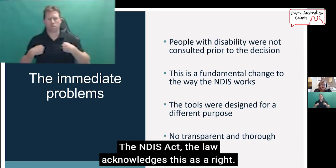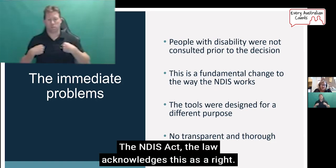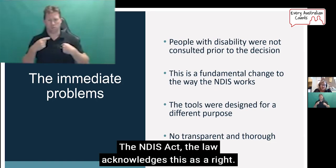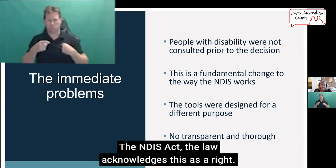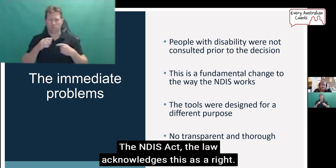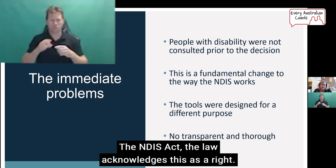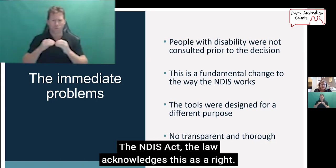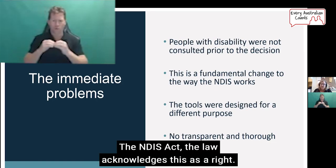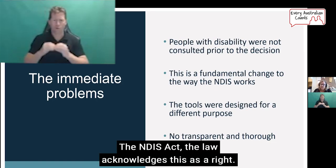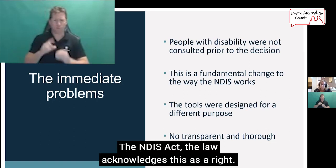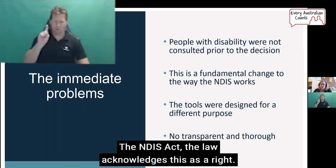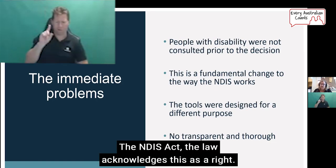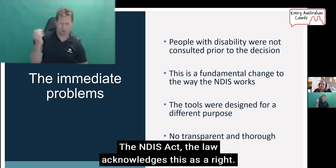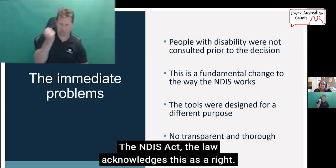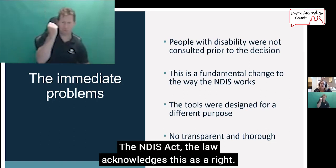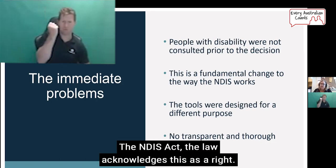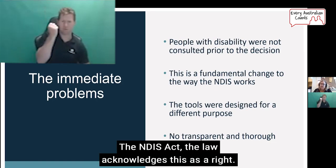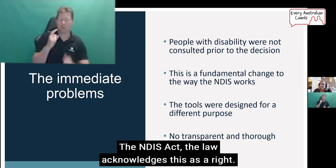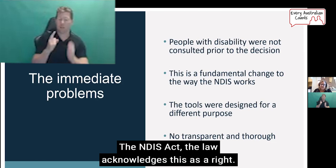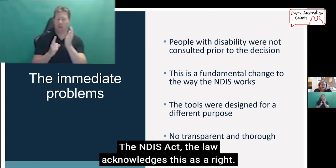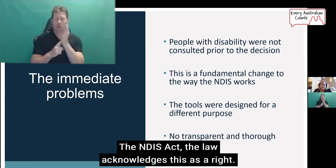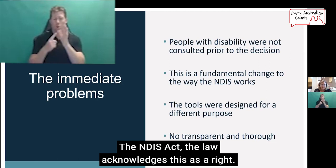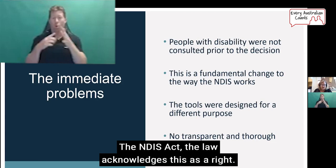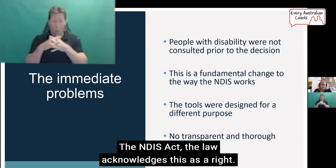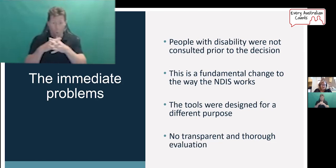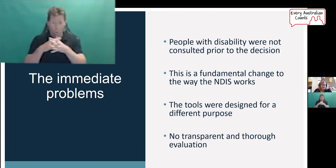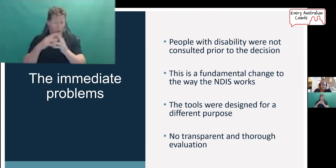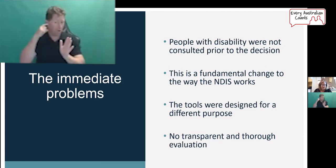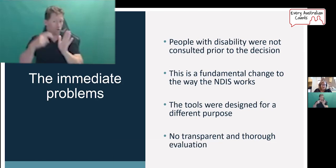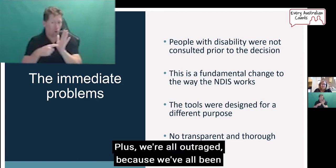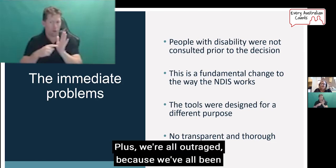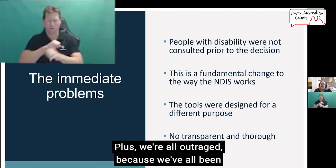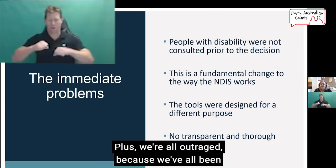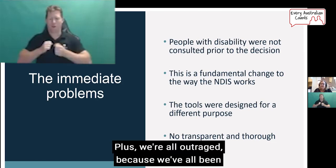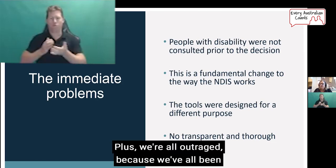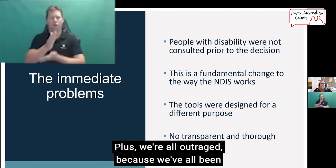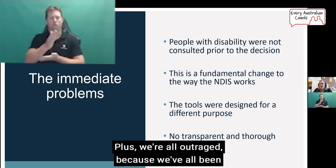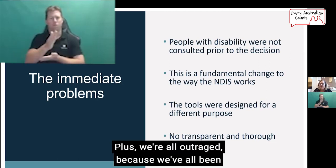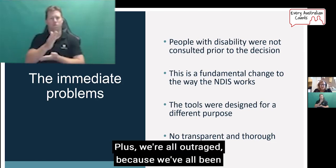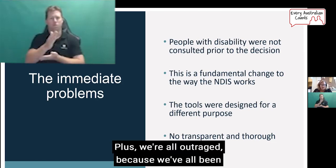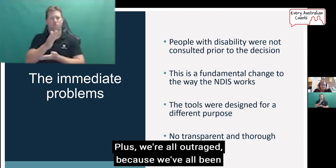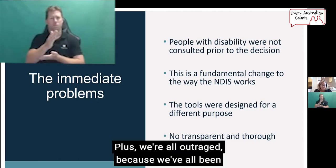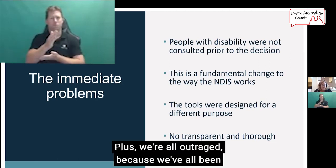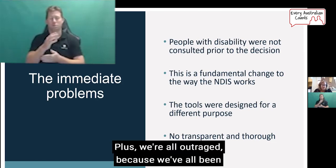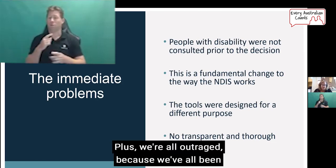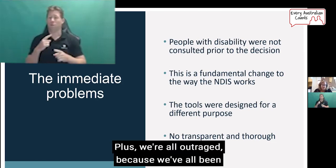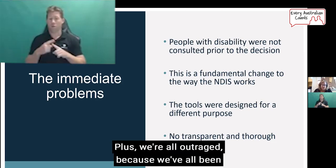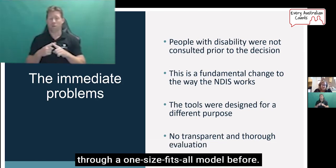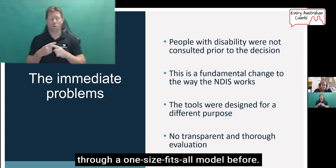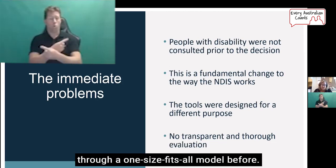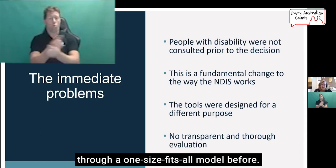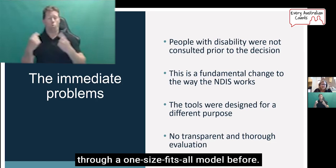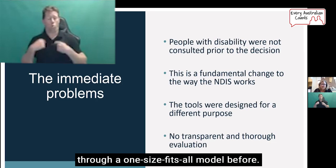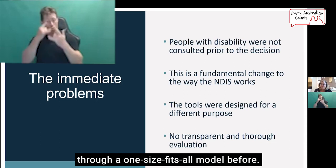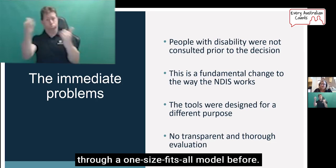NDIS Act, the law, acknowledges this as a right. Plus, we're all outraged because we've all